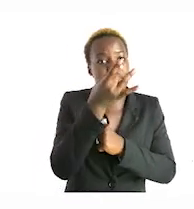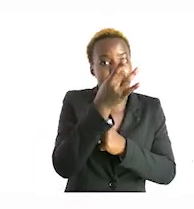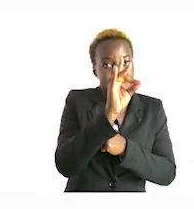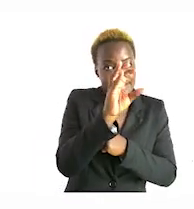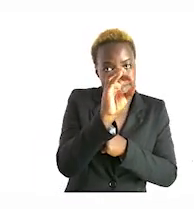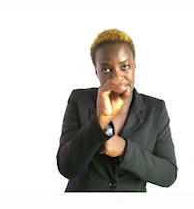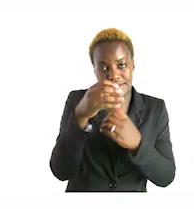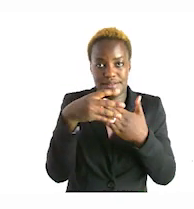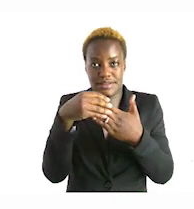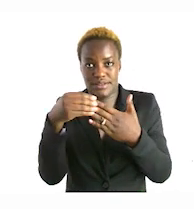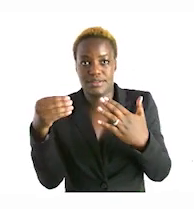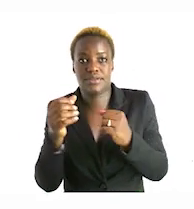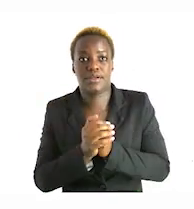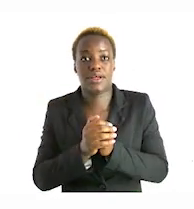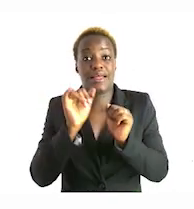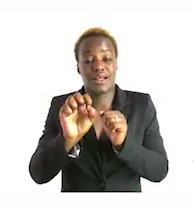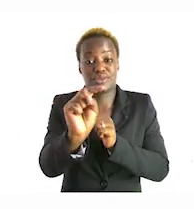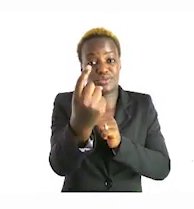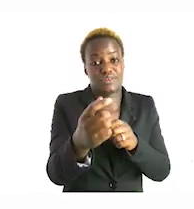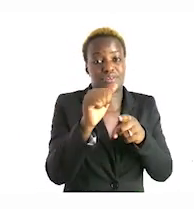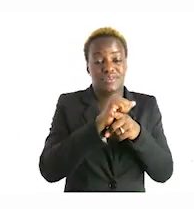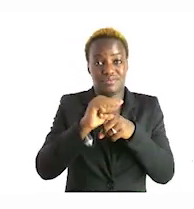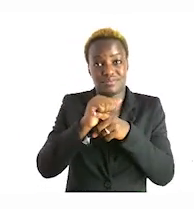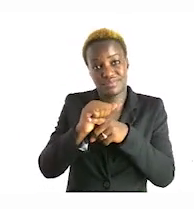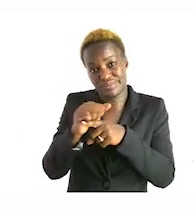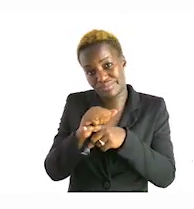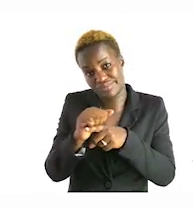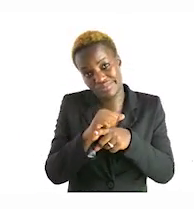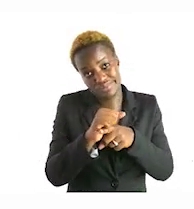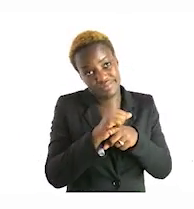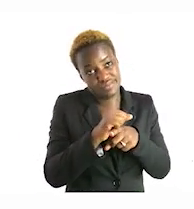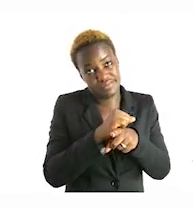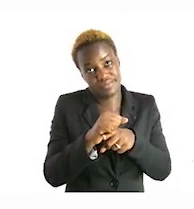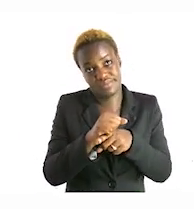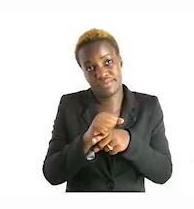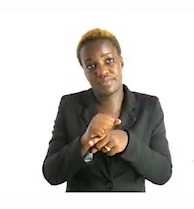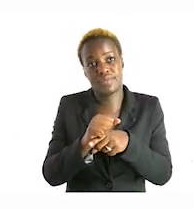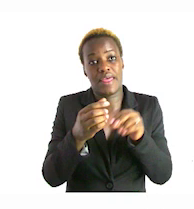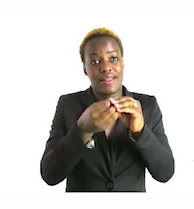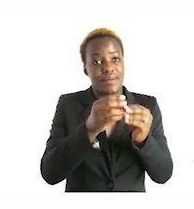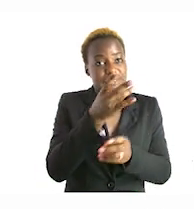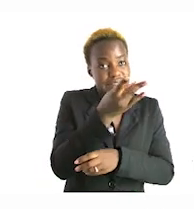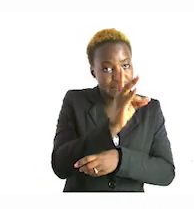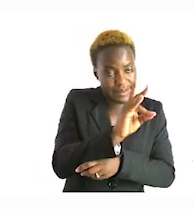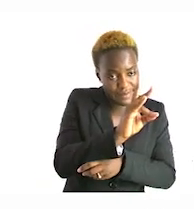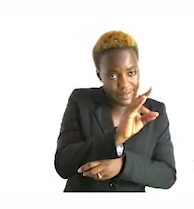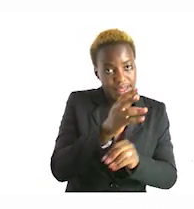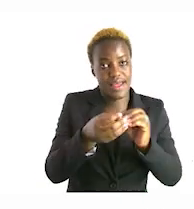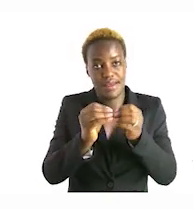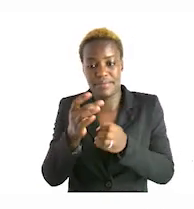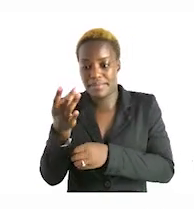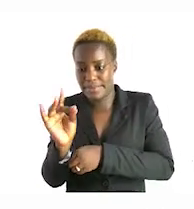now it's time for you to practice i would like for you to practice number seven and number eight